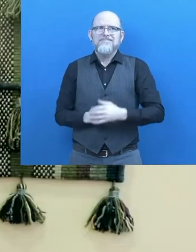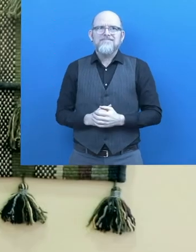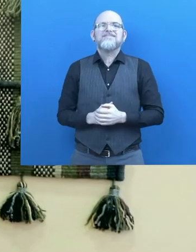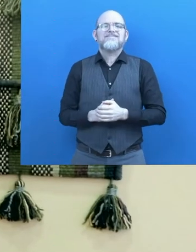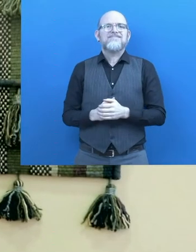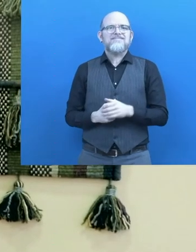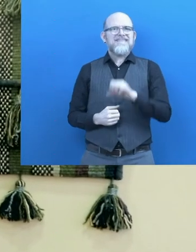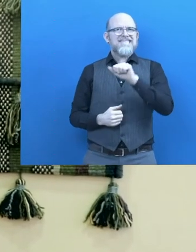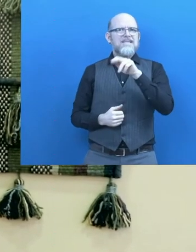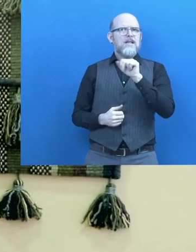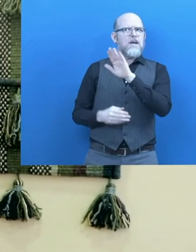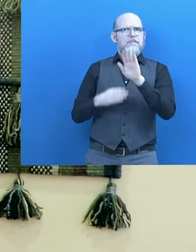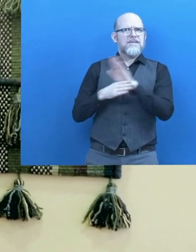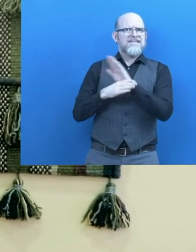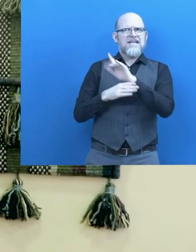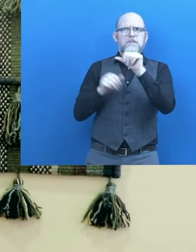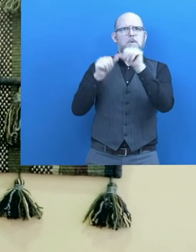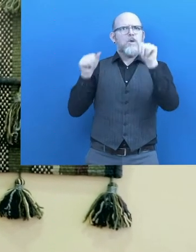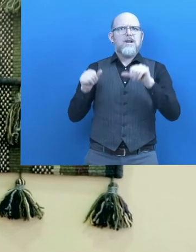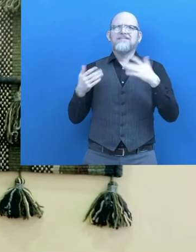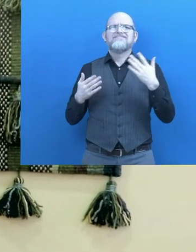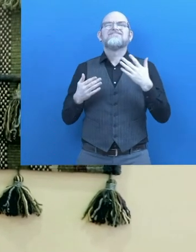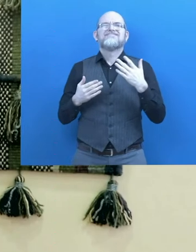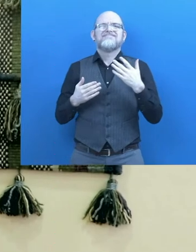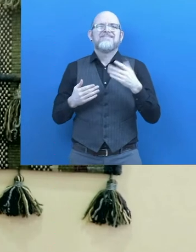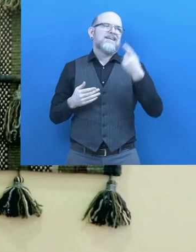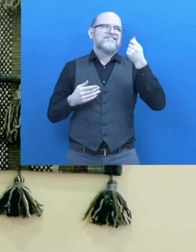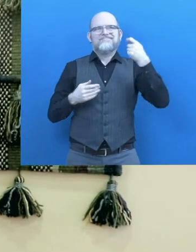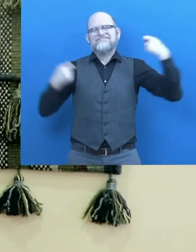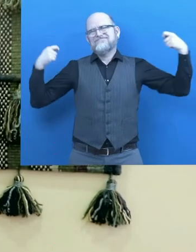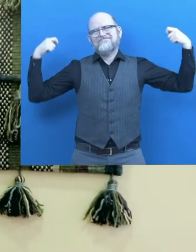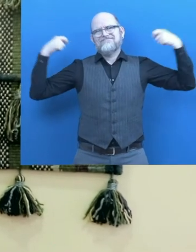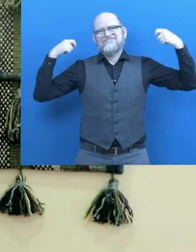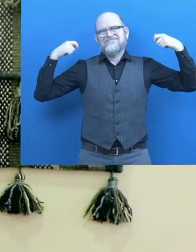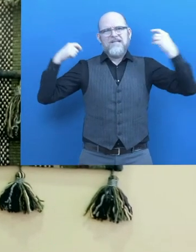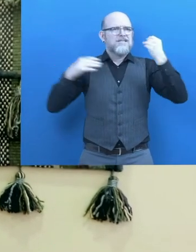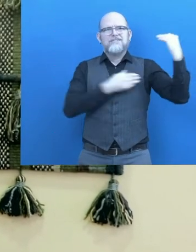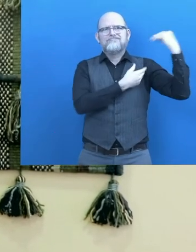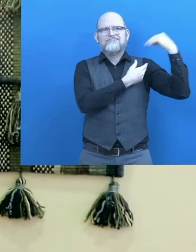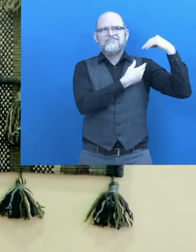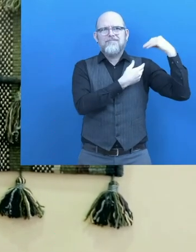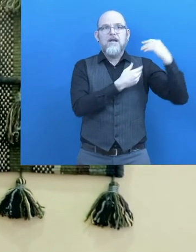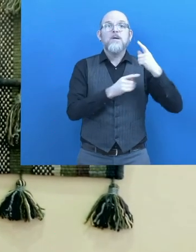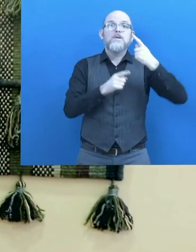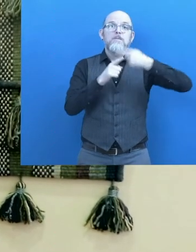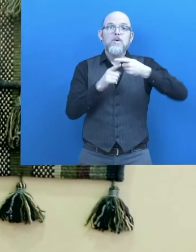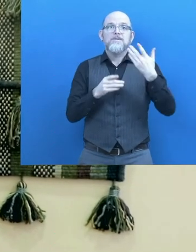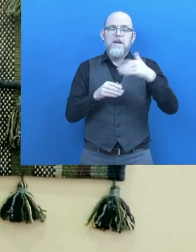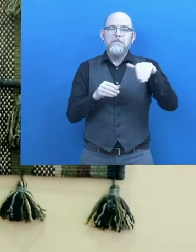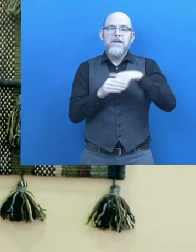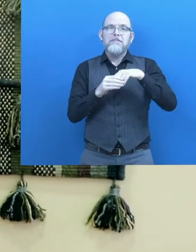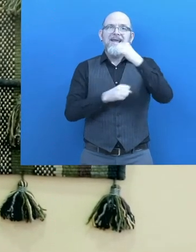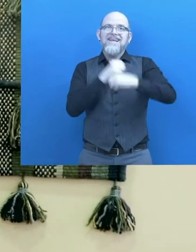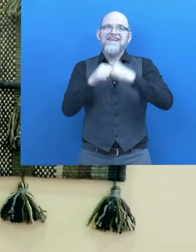Santa's business model is based on funds received from donations and membership of annual and corporate